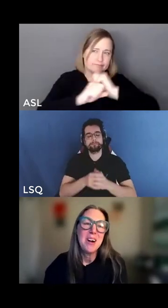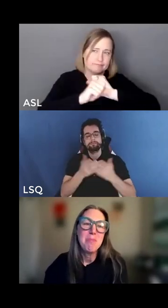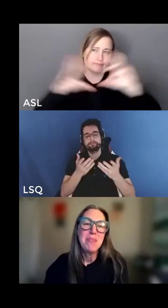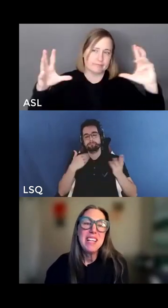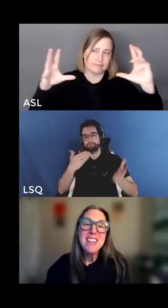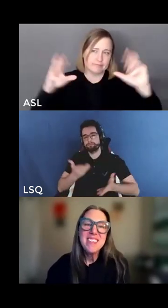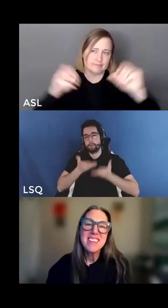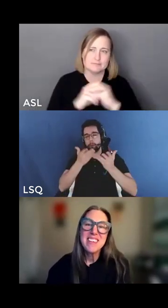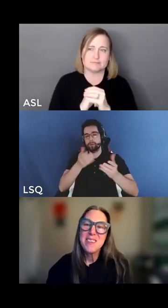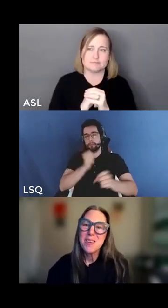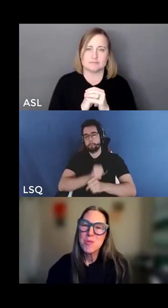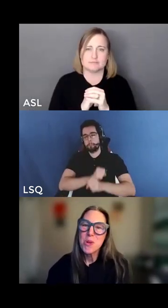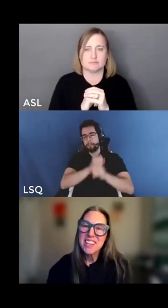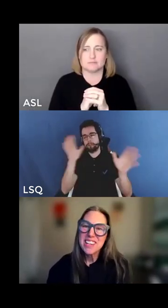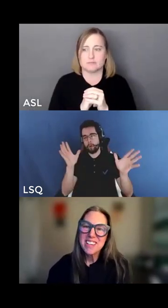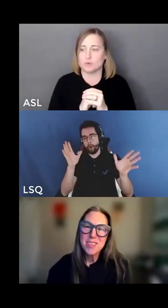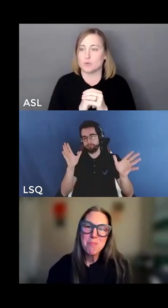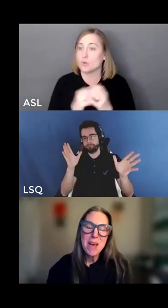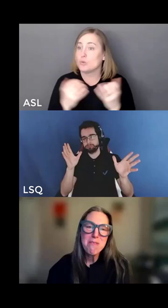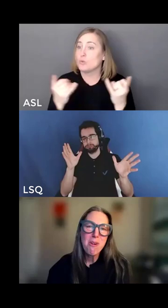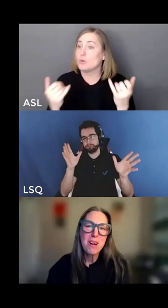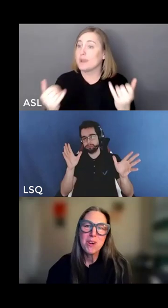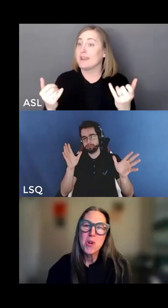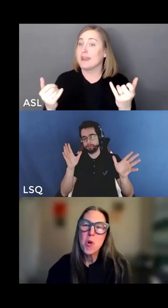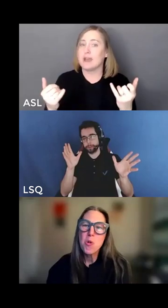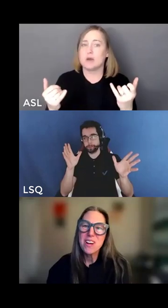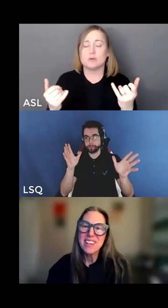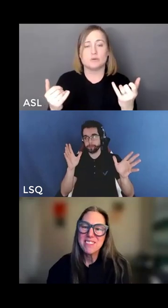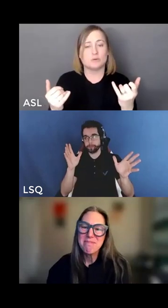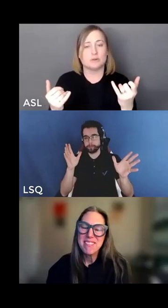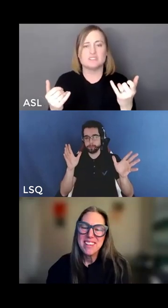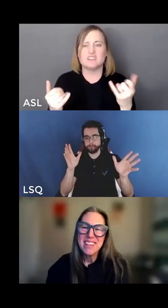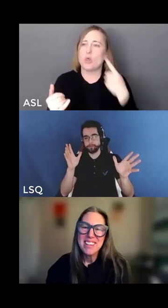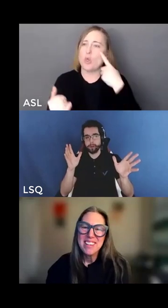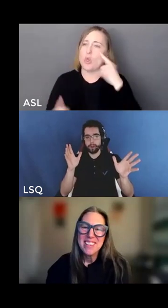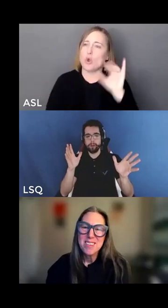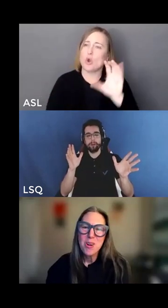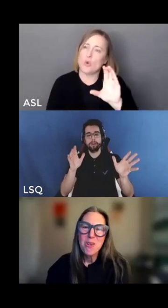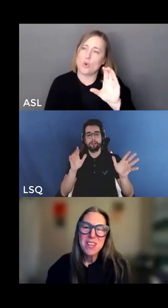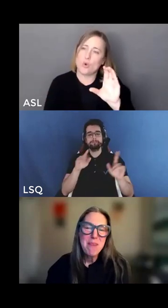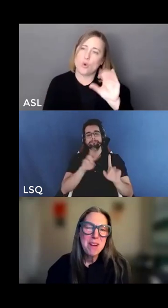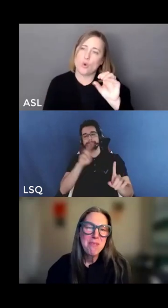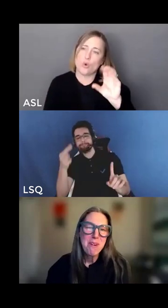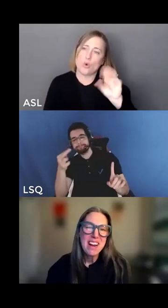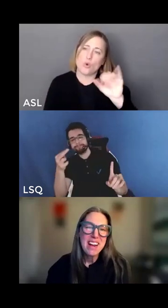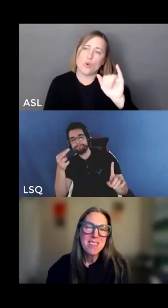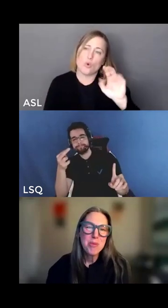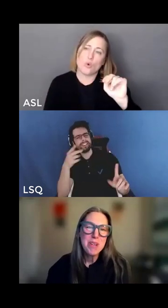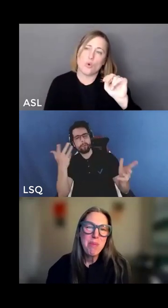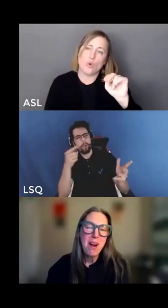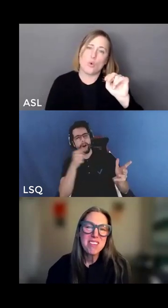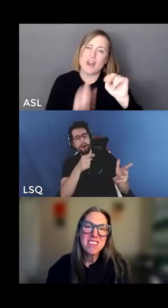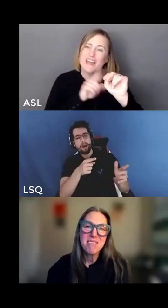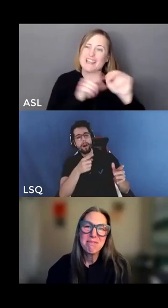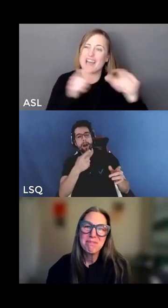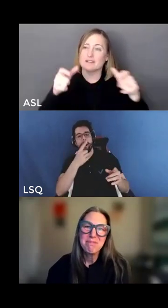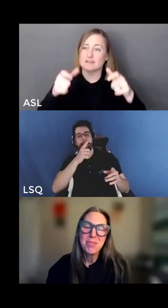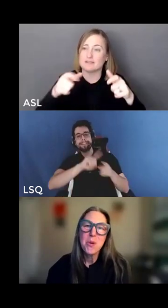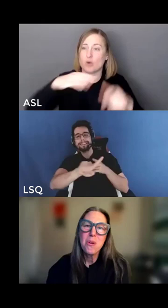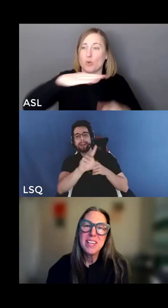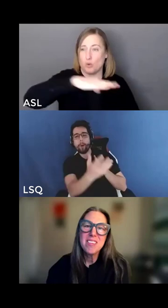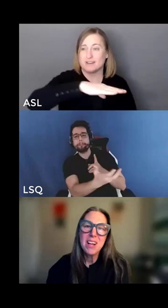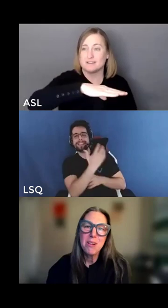our place in this work and it's the metaphor of a coin this coin metaphor has three parts